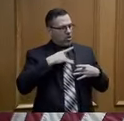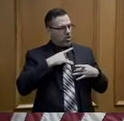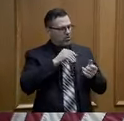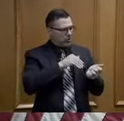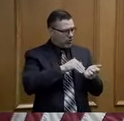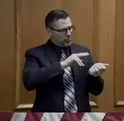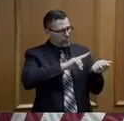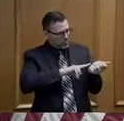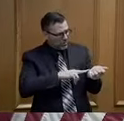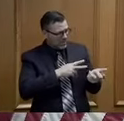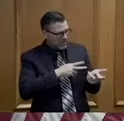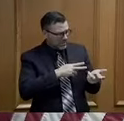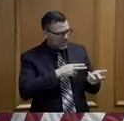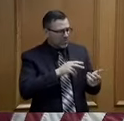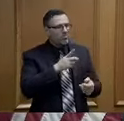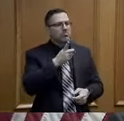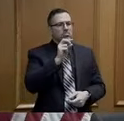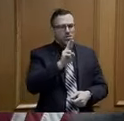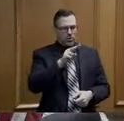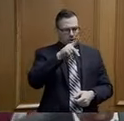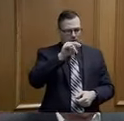Piercy address that.